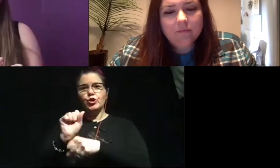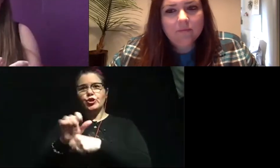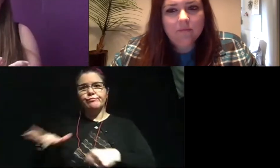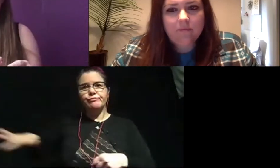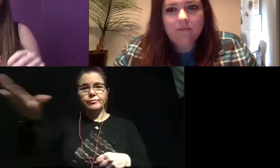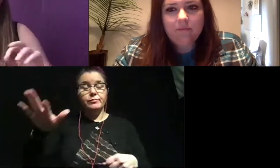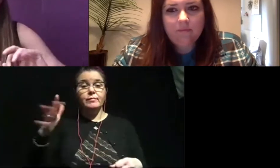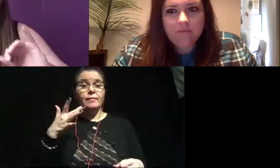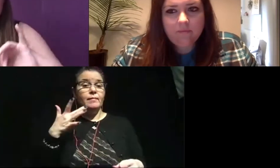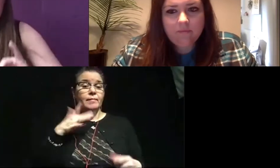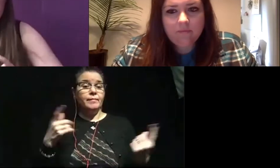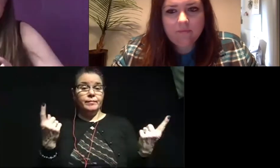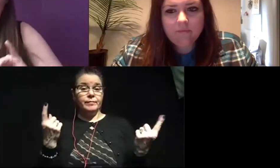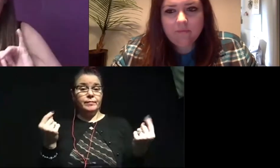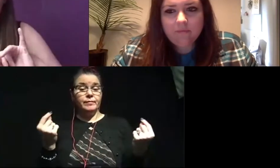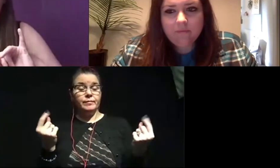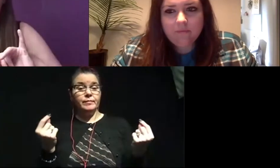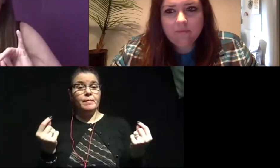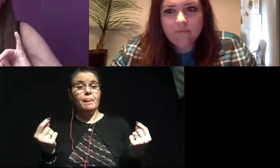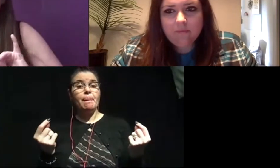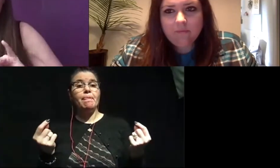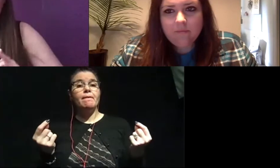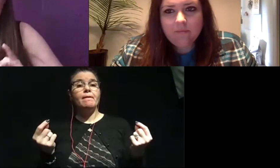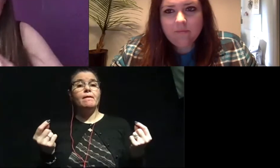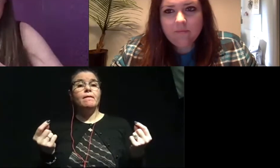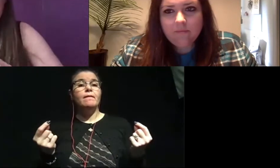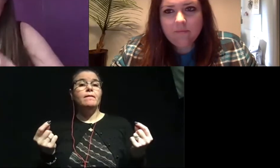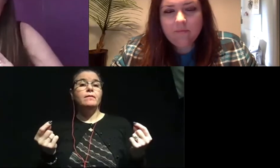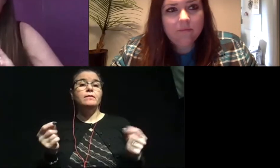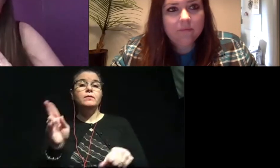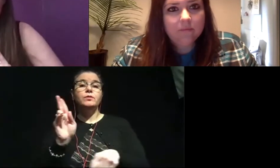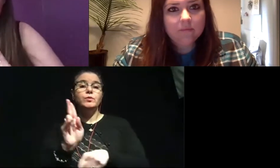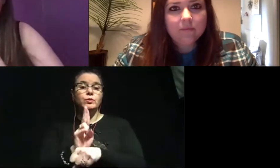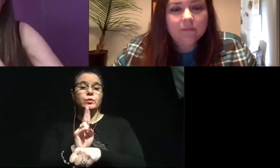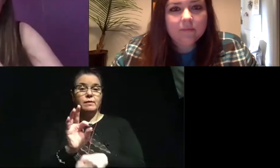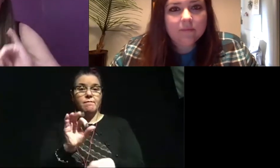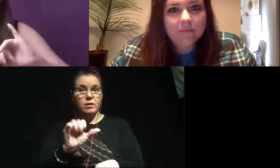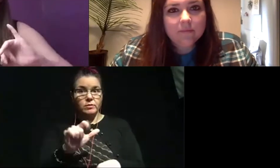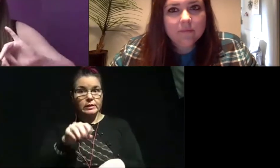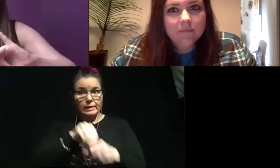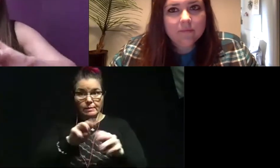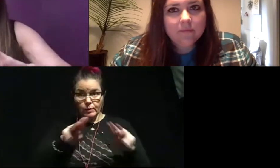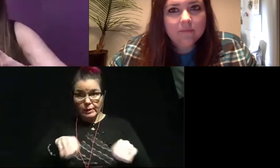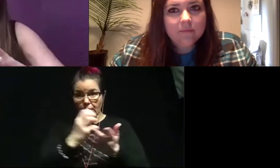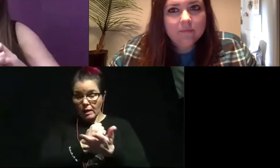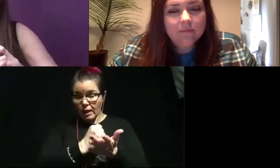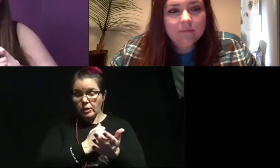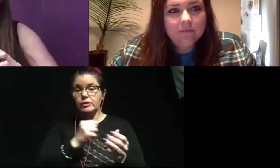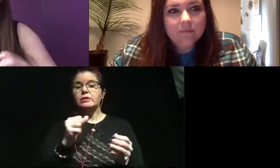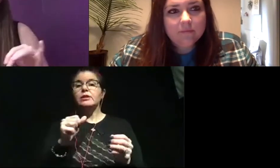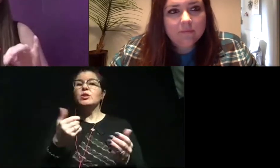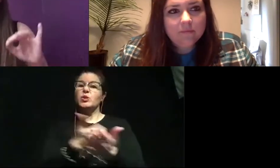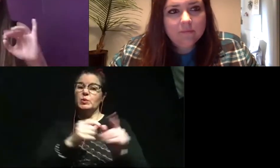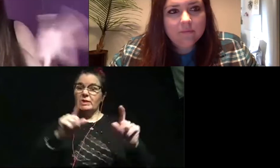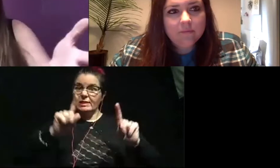started doing more things like, um, we use fossils in the museum collections. We can do new tests.